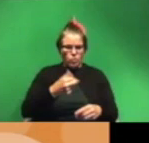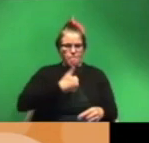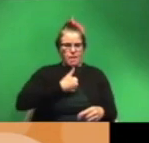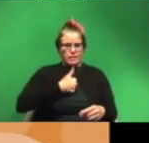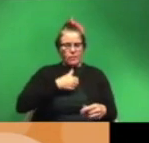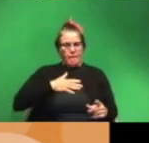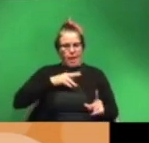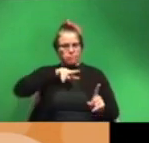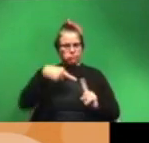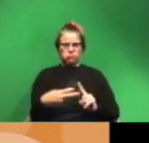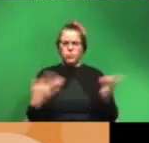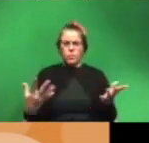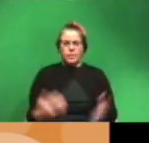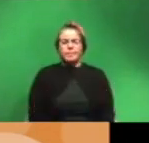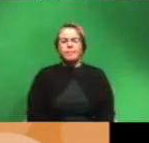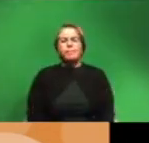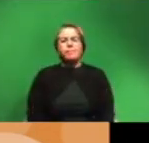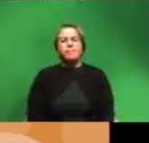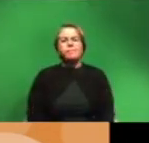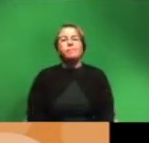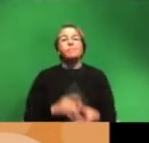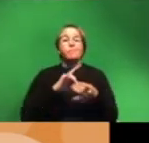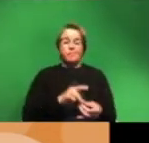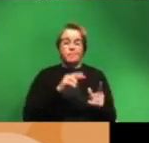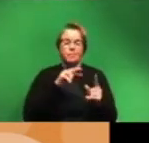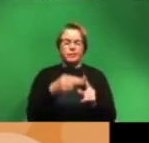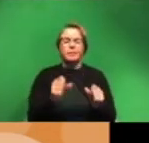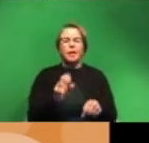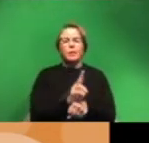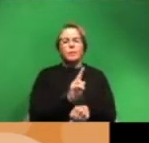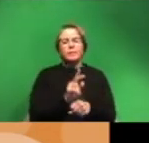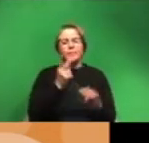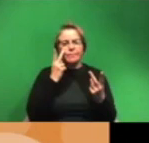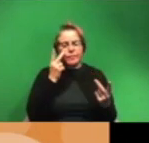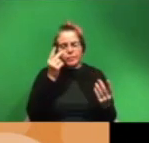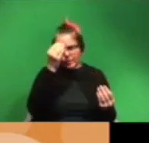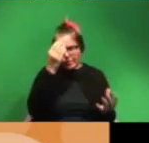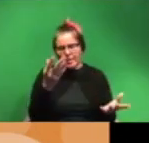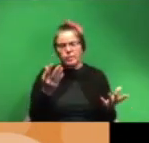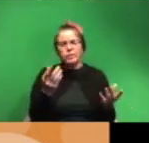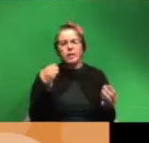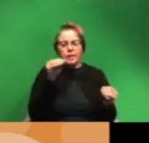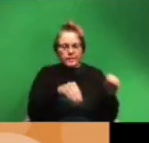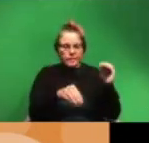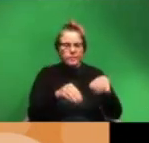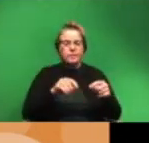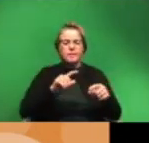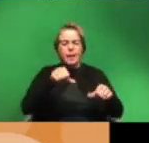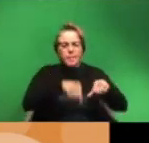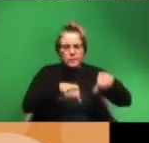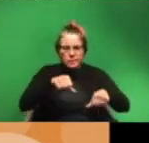this information and with perception you can use that visual information to kind of put together the pieces of a puzzle so